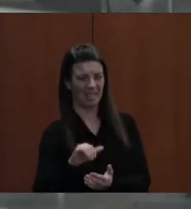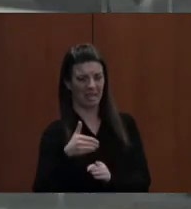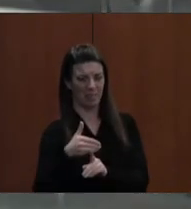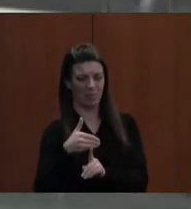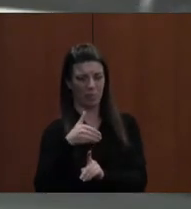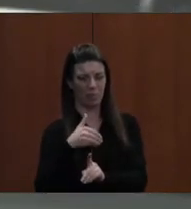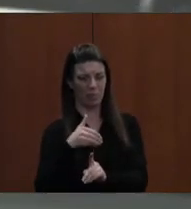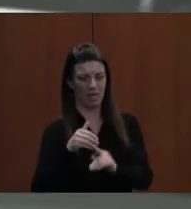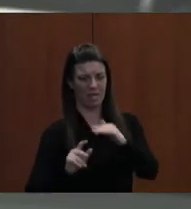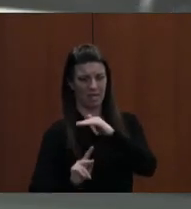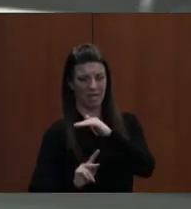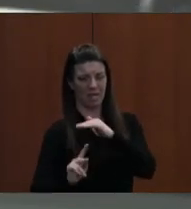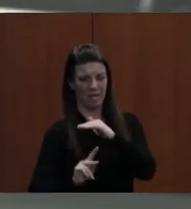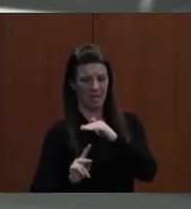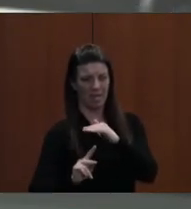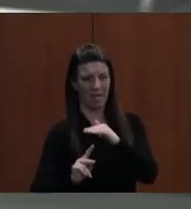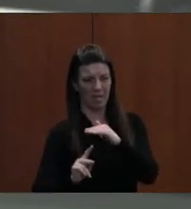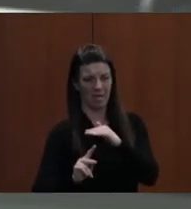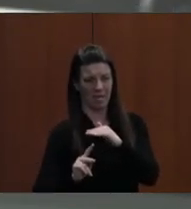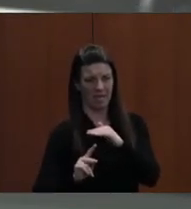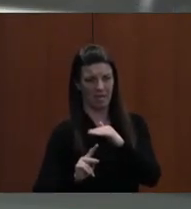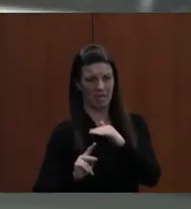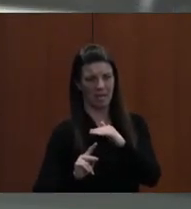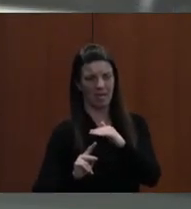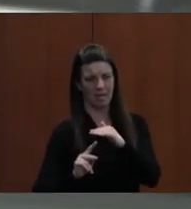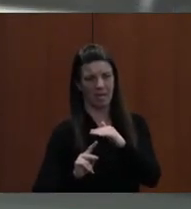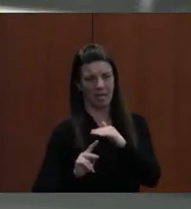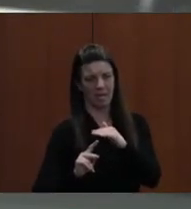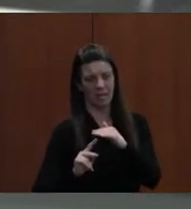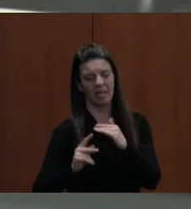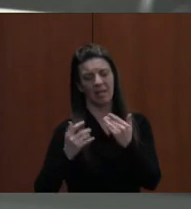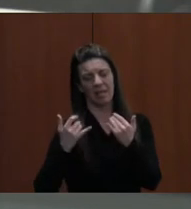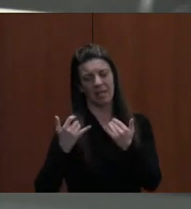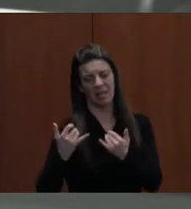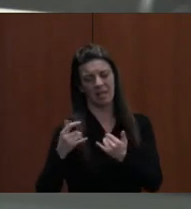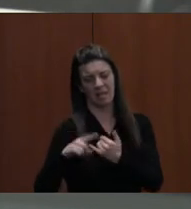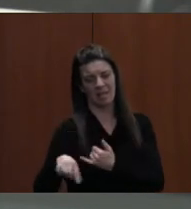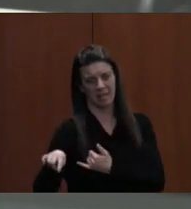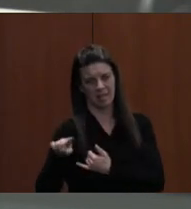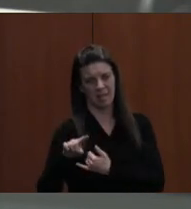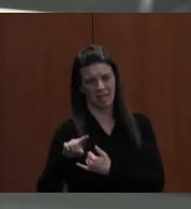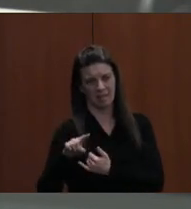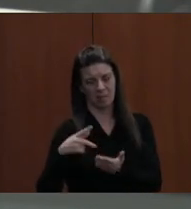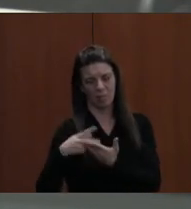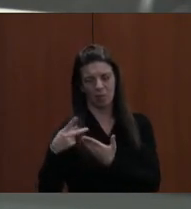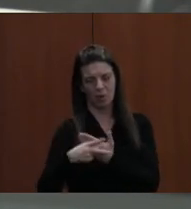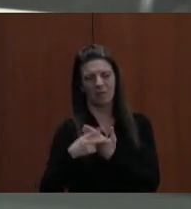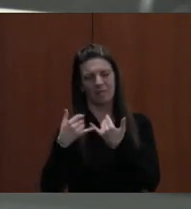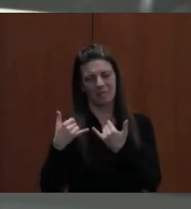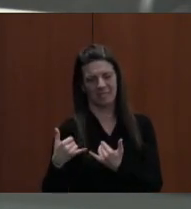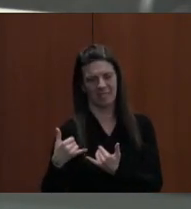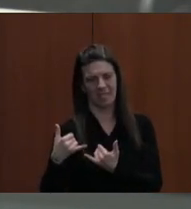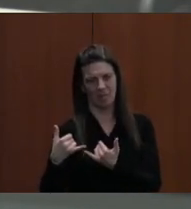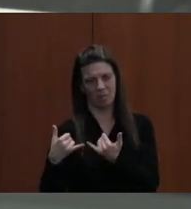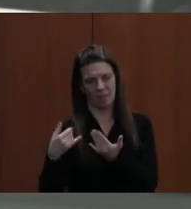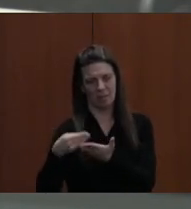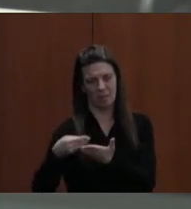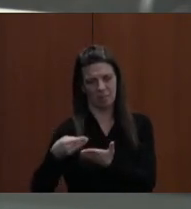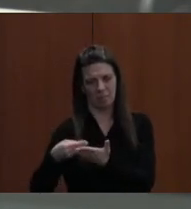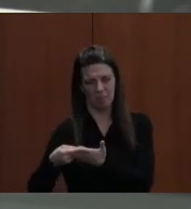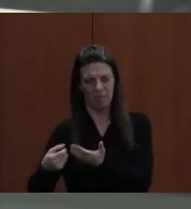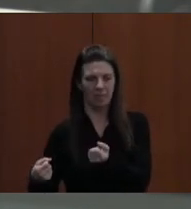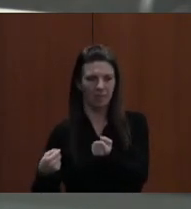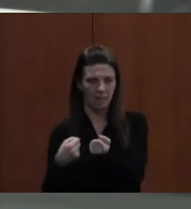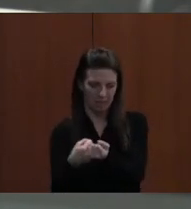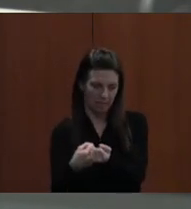the school systems and private pre-K providers are now being funded through the Kerwin legislation for children they have in pre-K